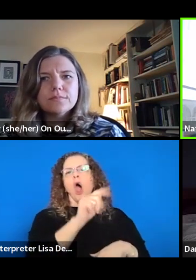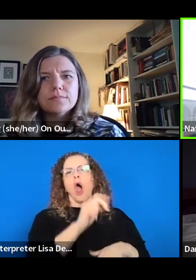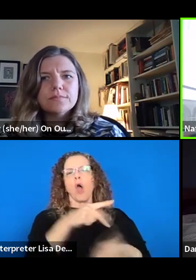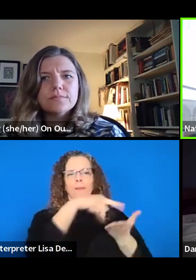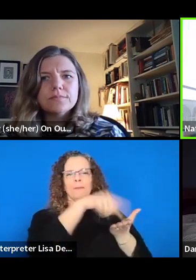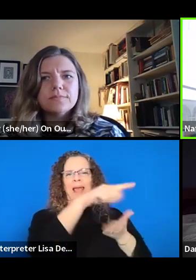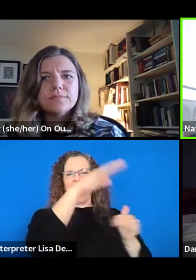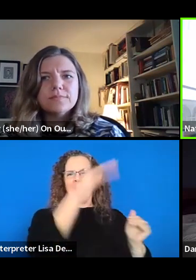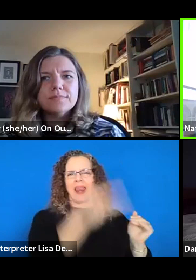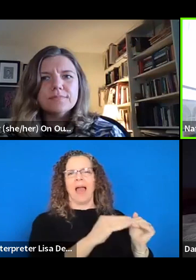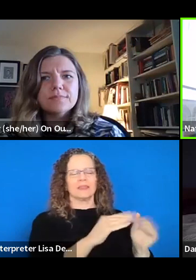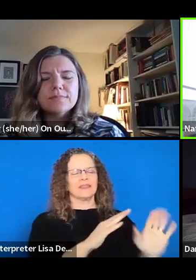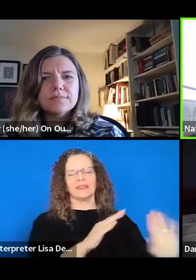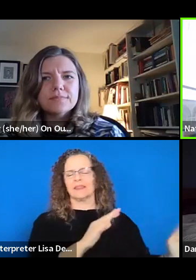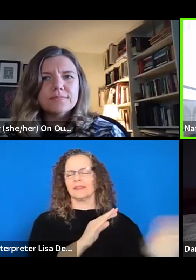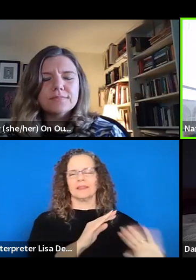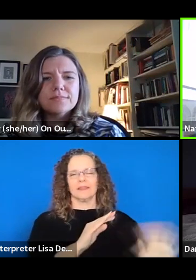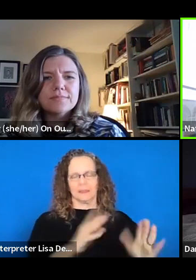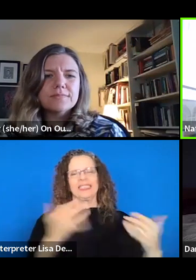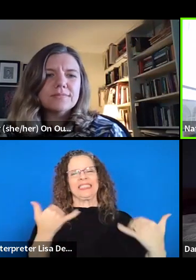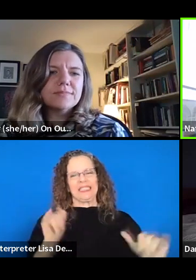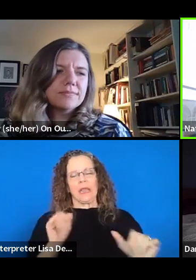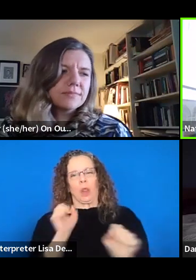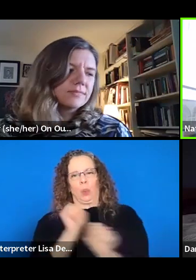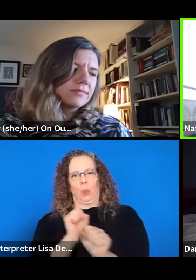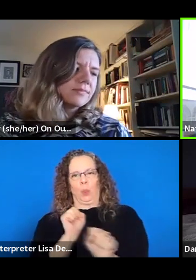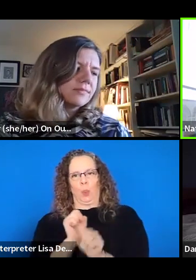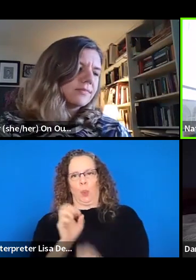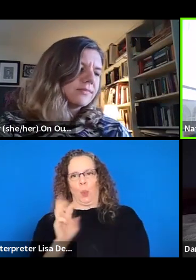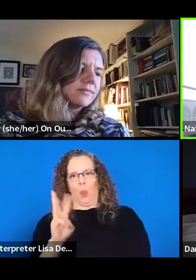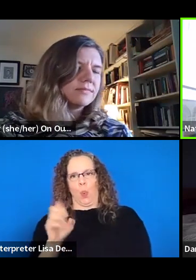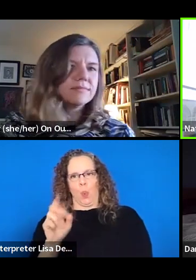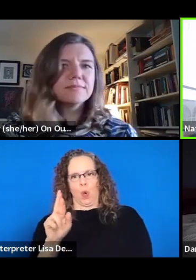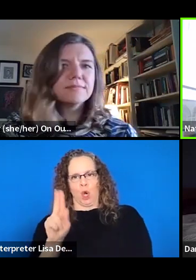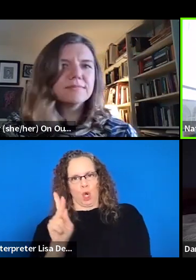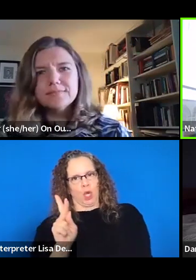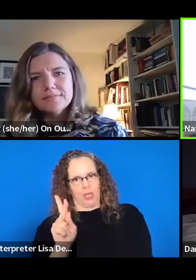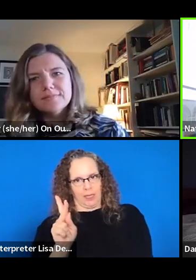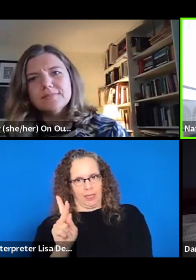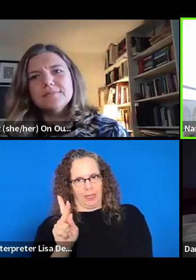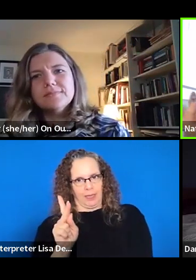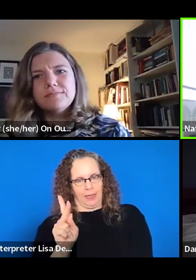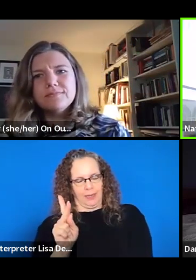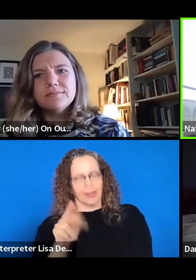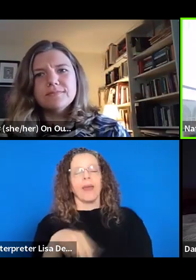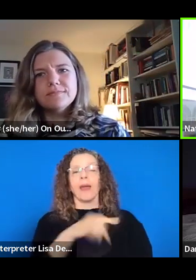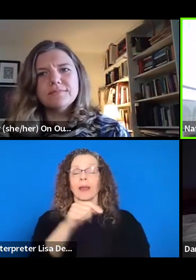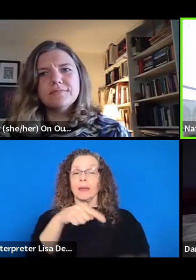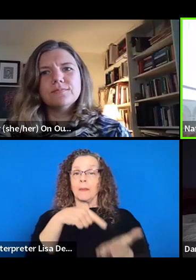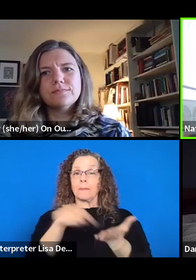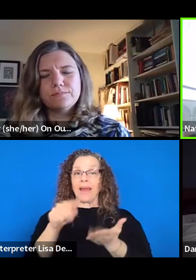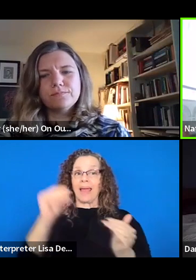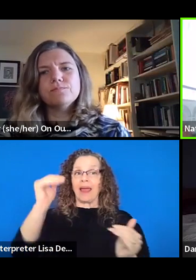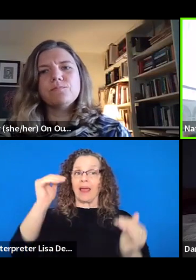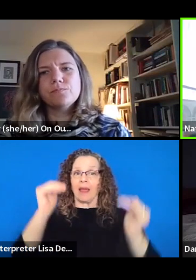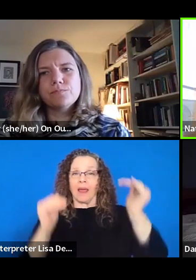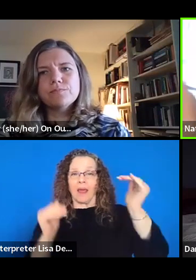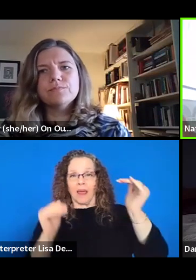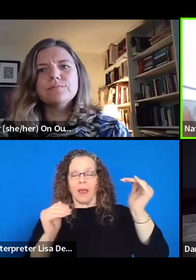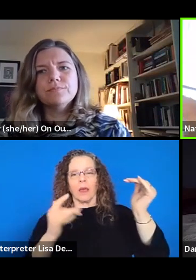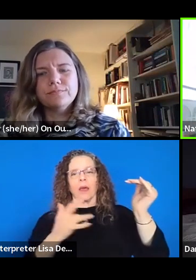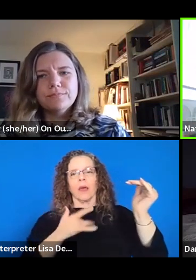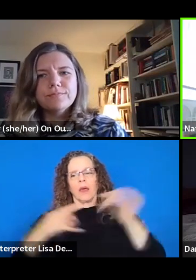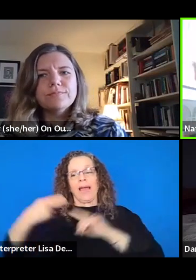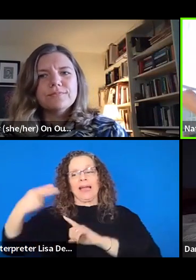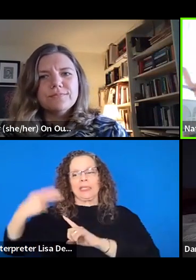and then when you get into like the pay inequities, which exist around jet historically gendered work, which